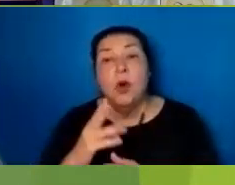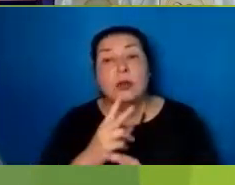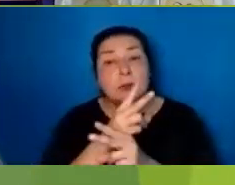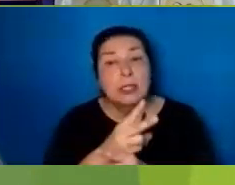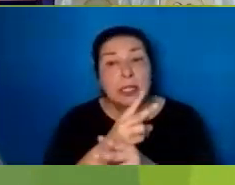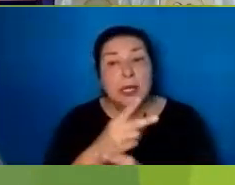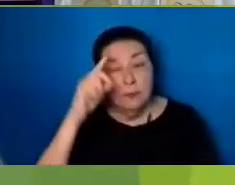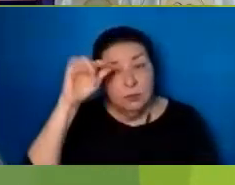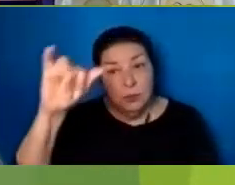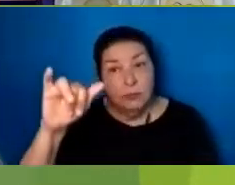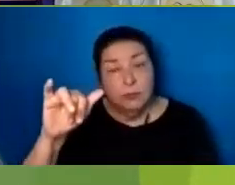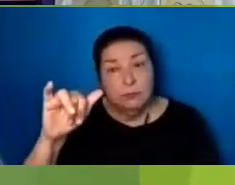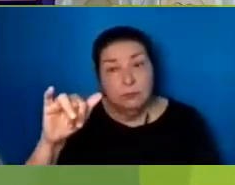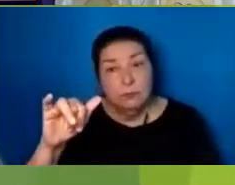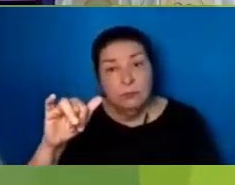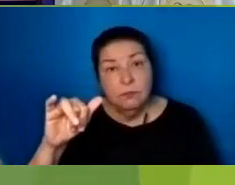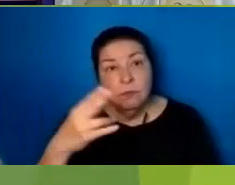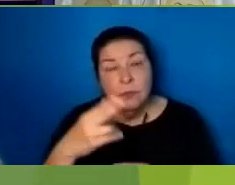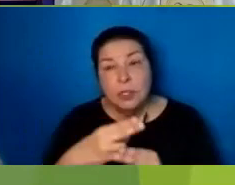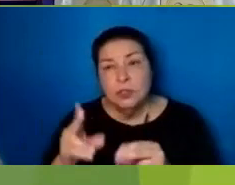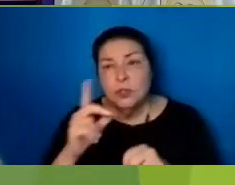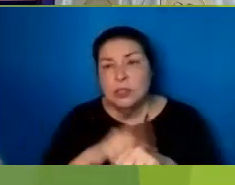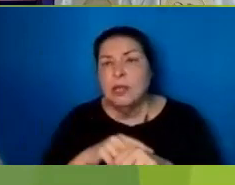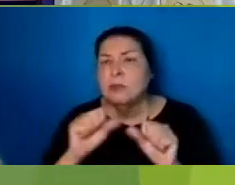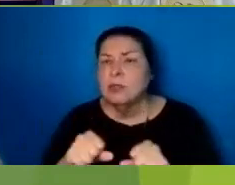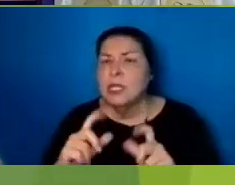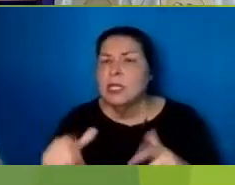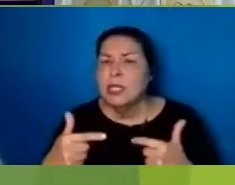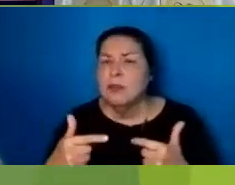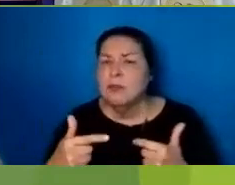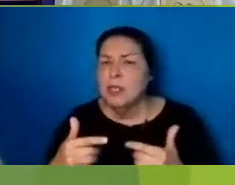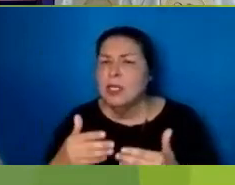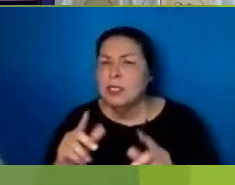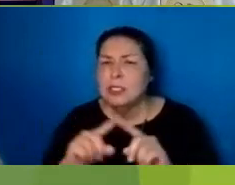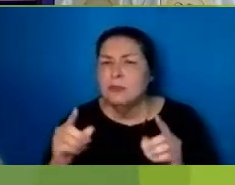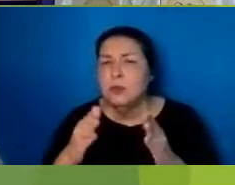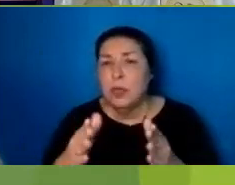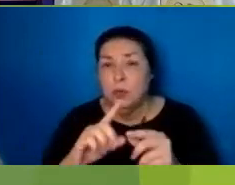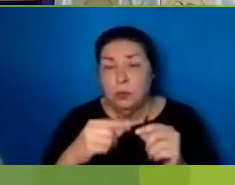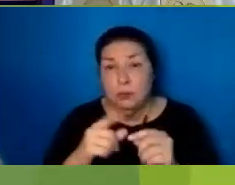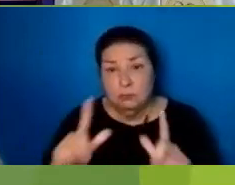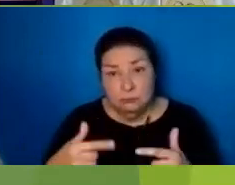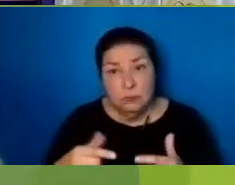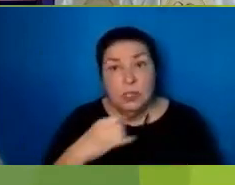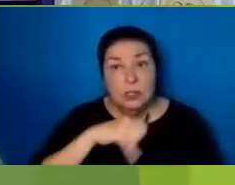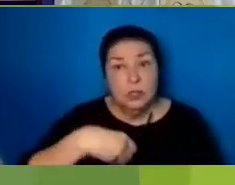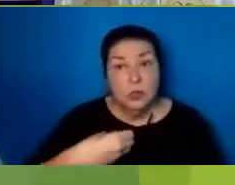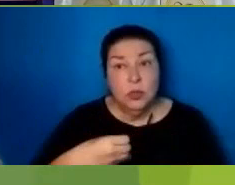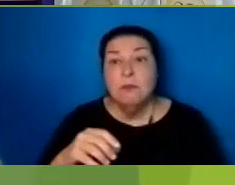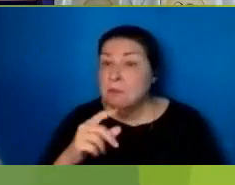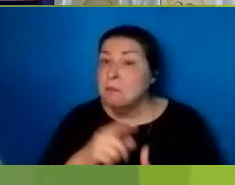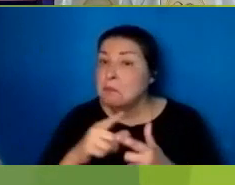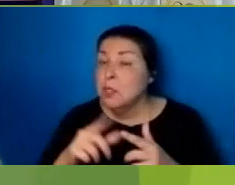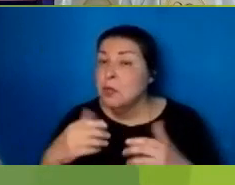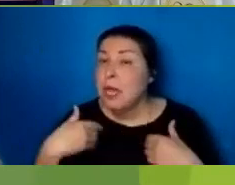The temporal Can live In a whole New way When you Are living In that Joy Then you Have real Freedom